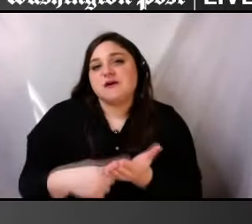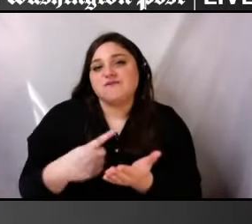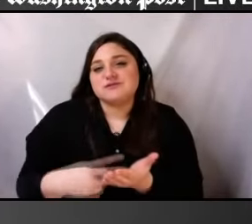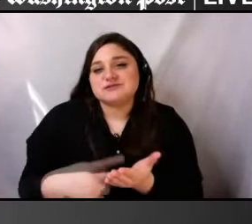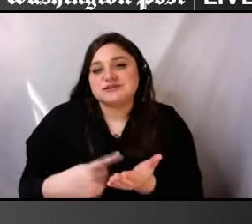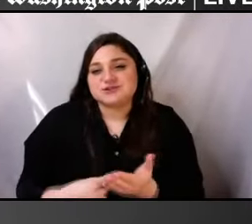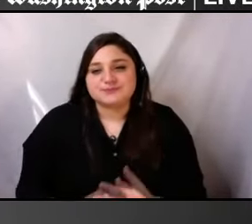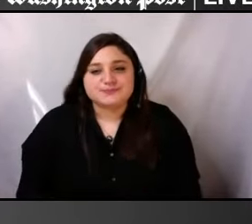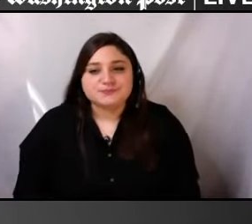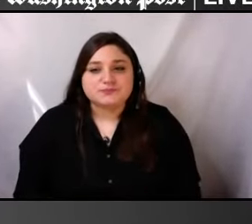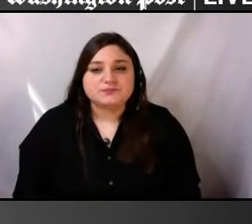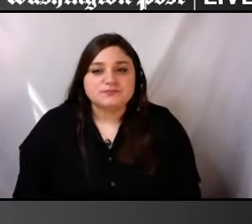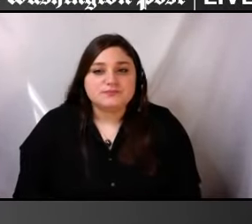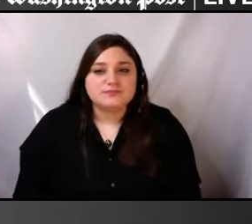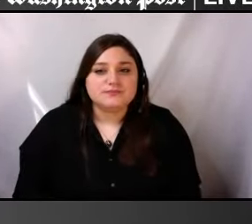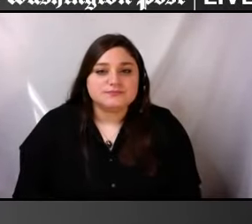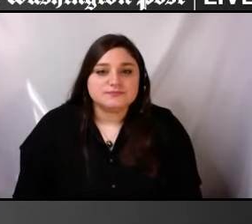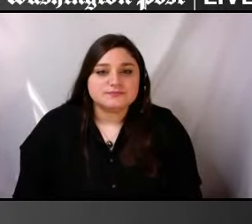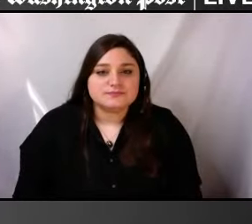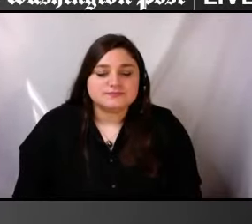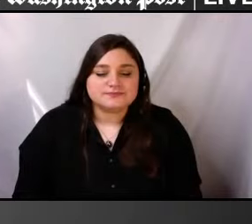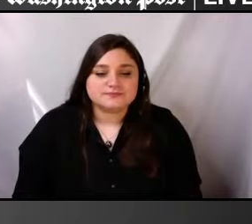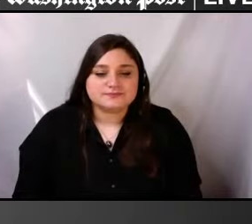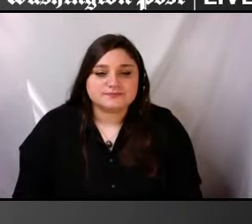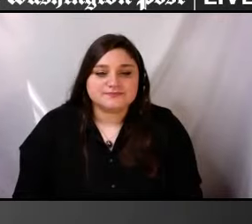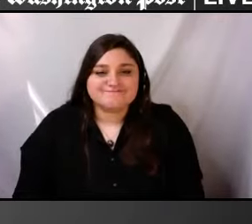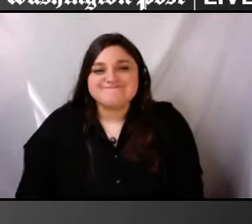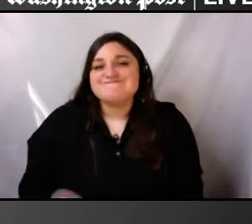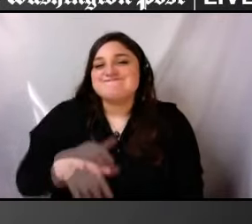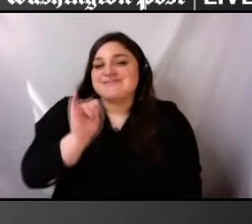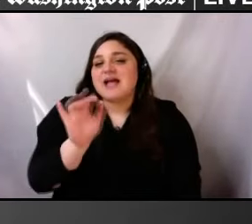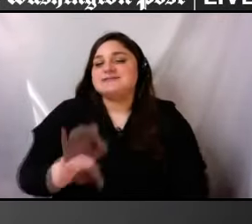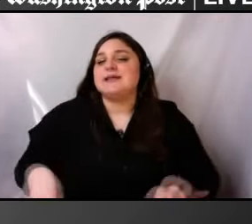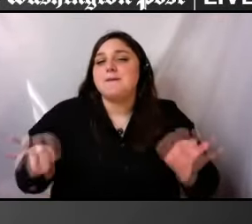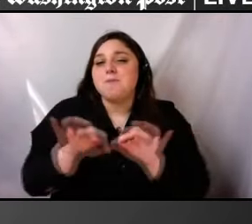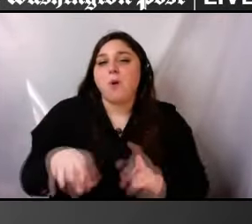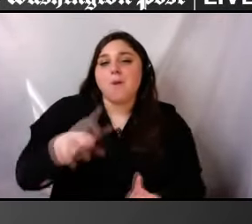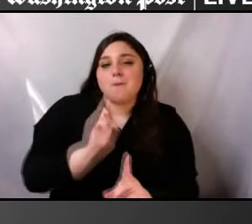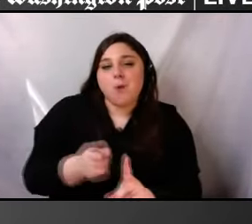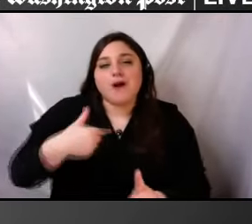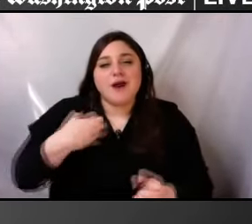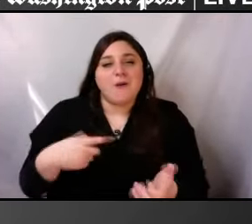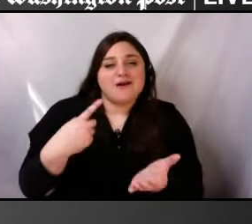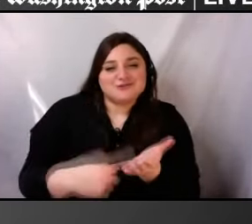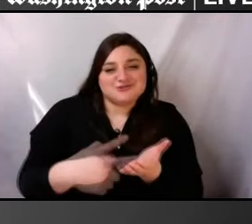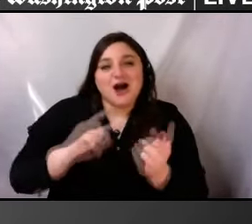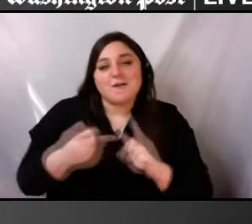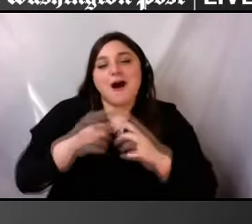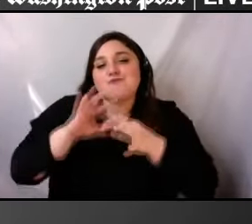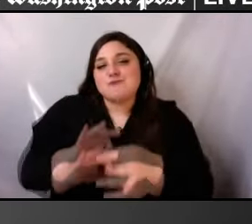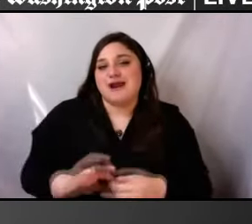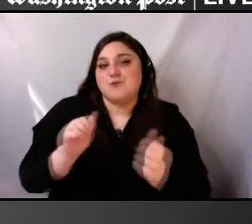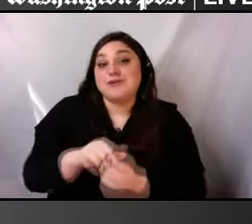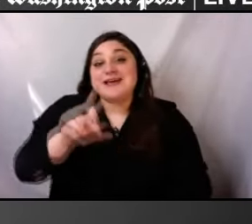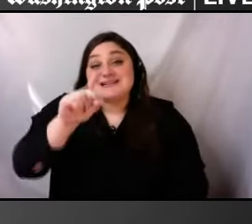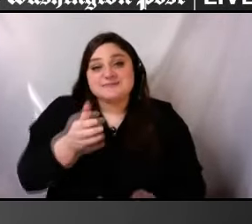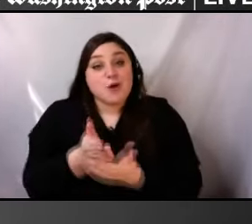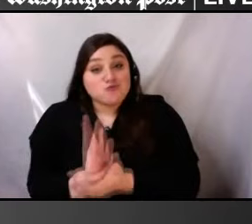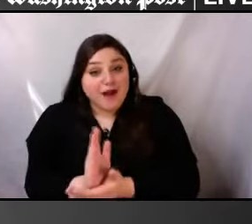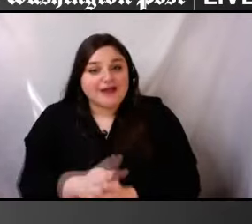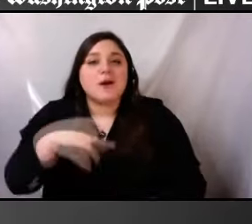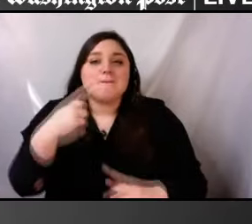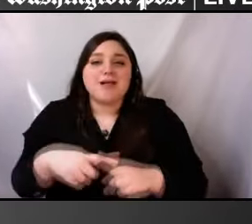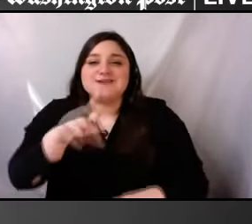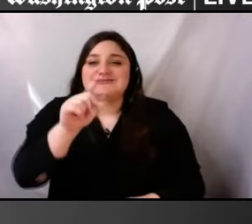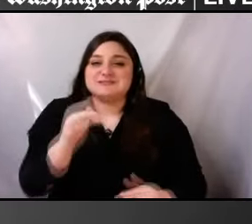point that I'd wanted to raise about this pivot from disability rights to disability justice. But I think there are other things that we sometimes don't talk about. And